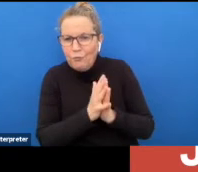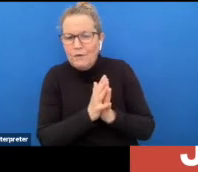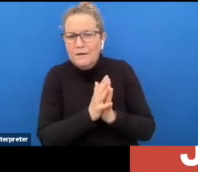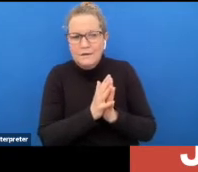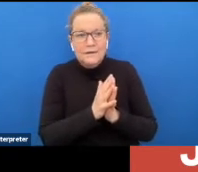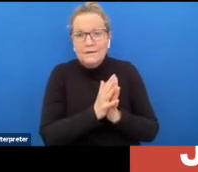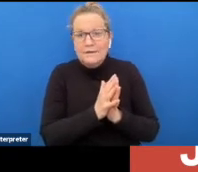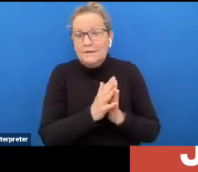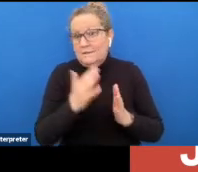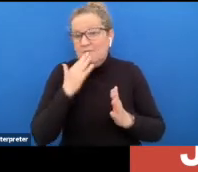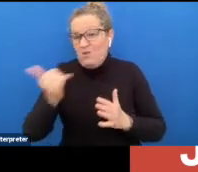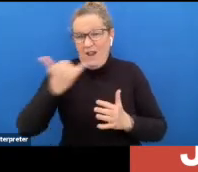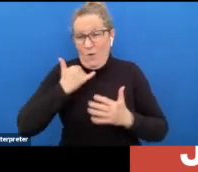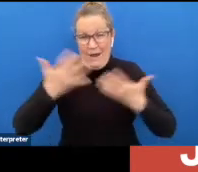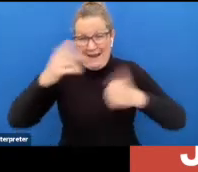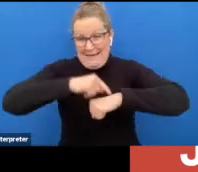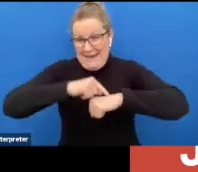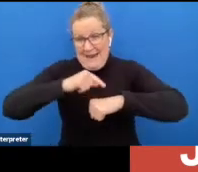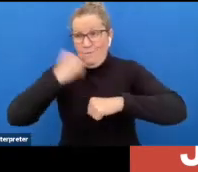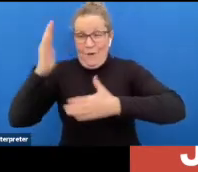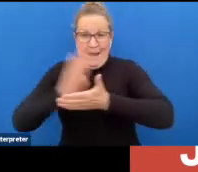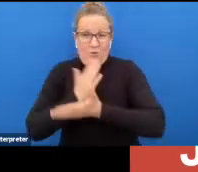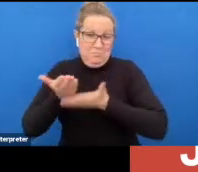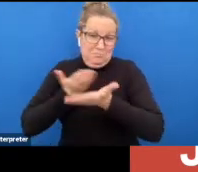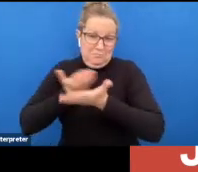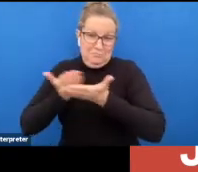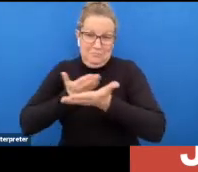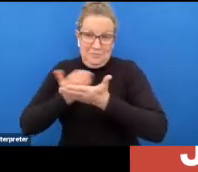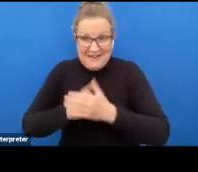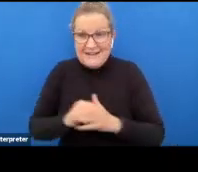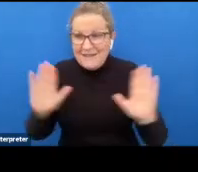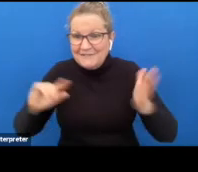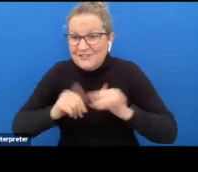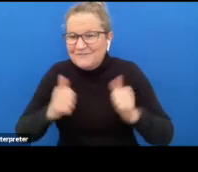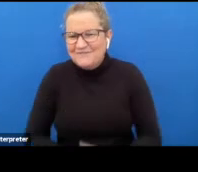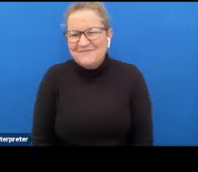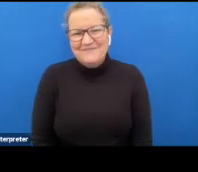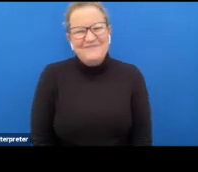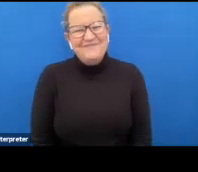call anytime always happy to have a chat to someone so yeah that's it thank you